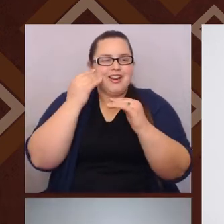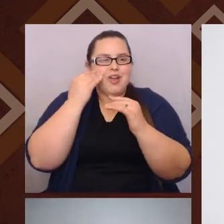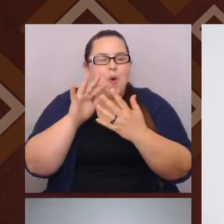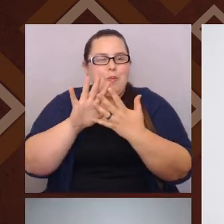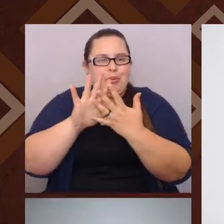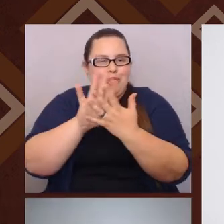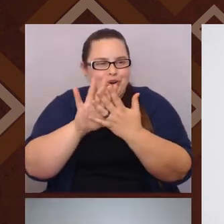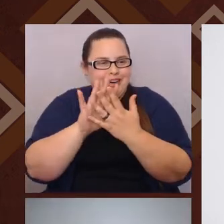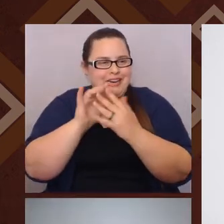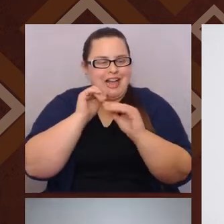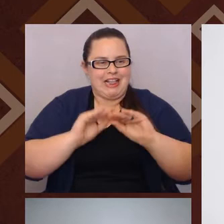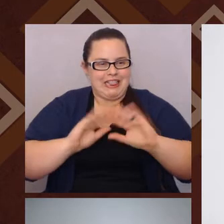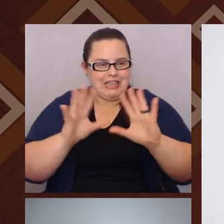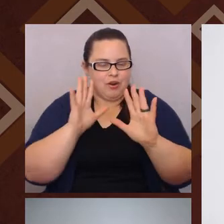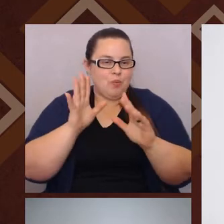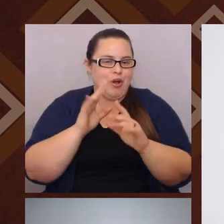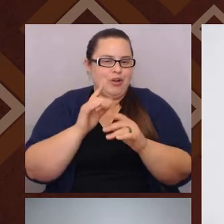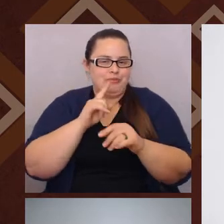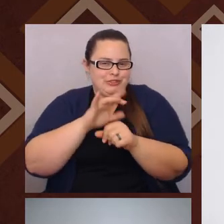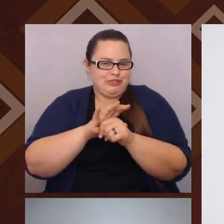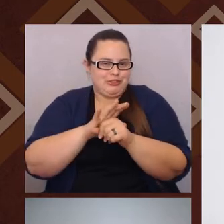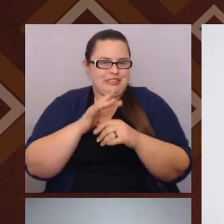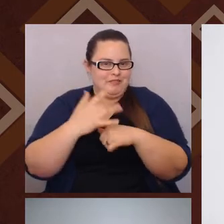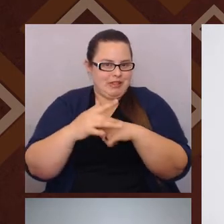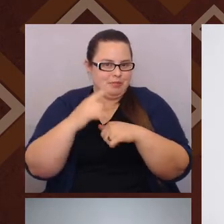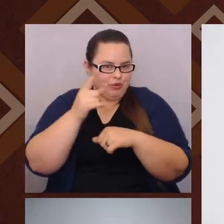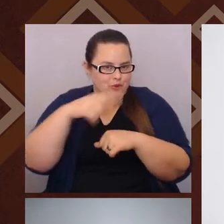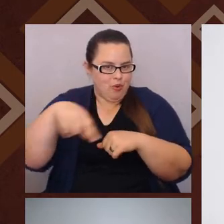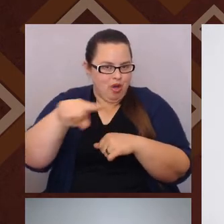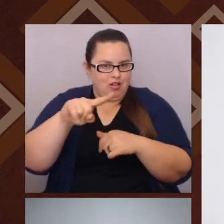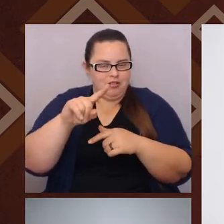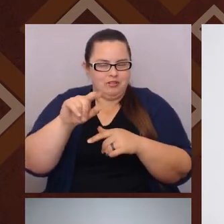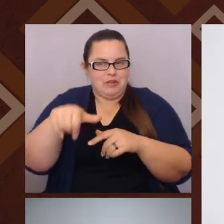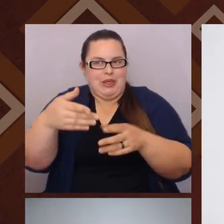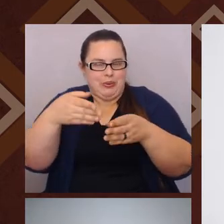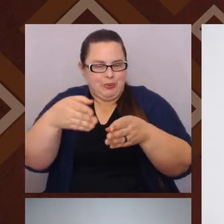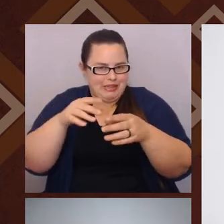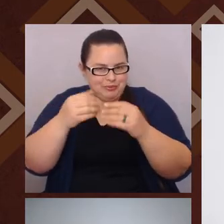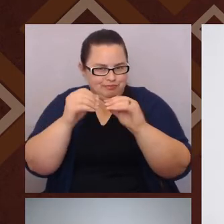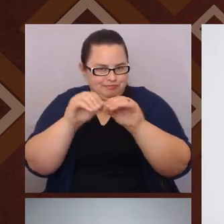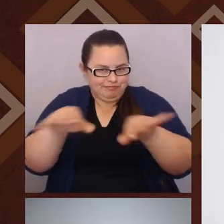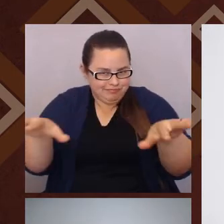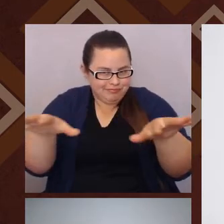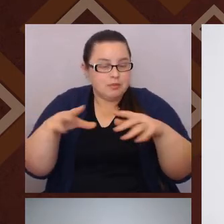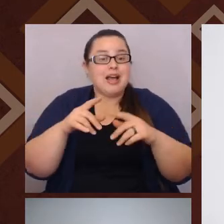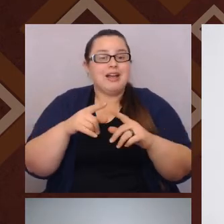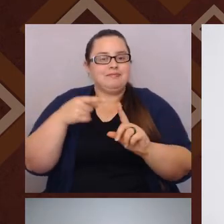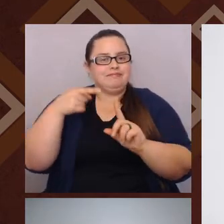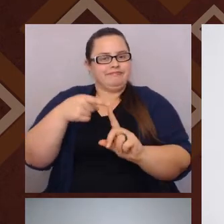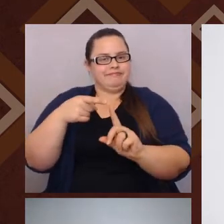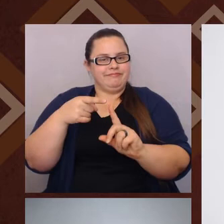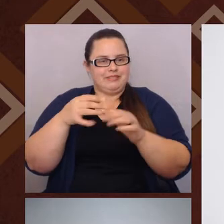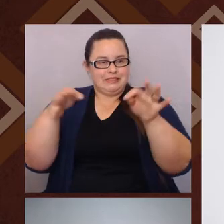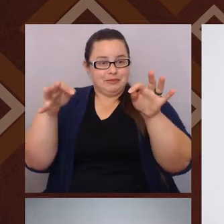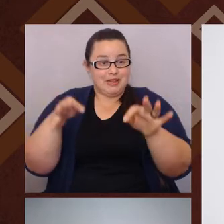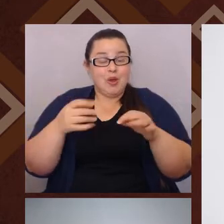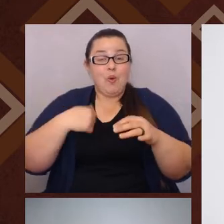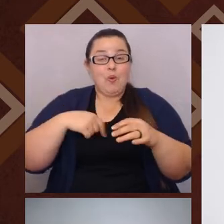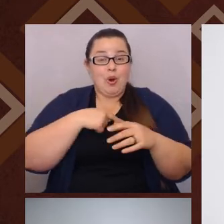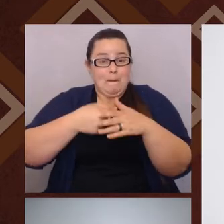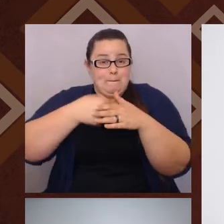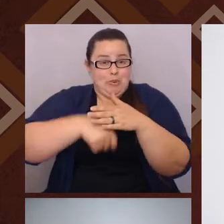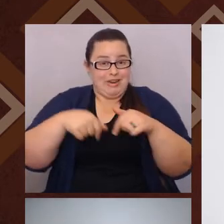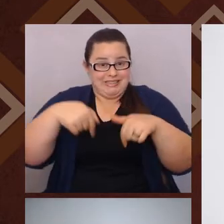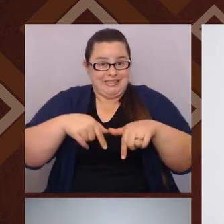sure that it's available to you all outside of this space. But ultimately, what it's articulating is that we're really born into this